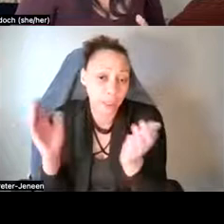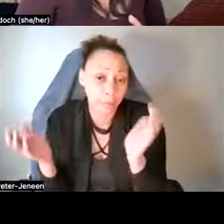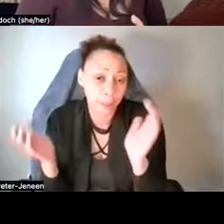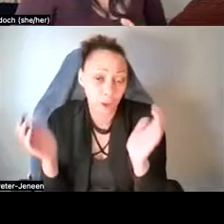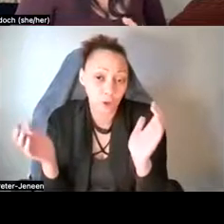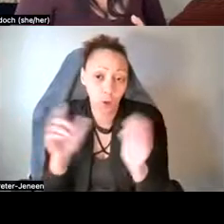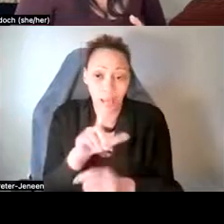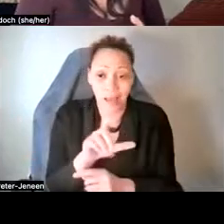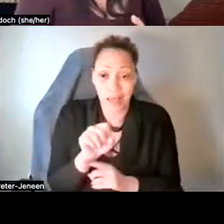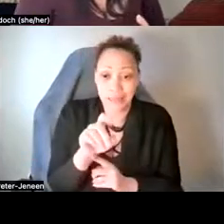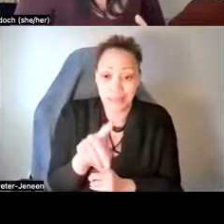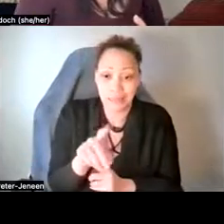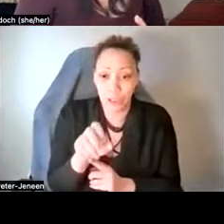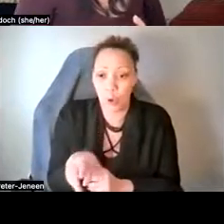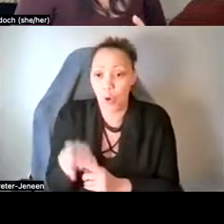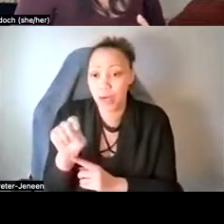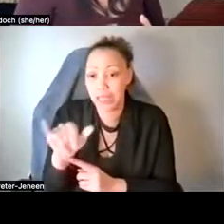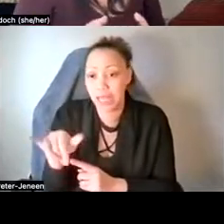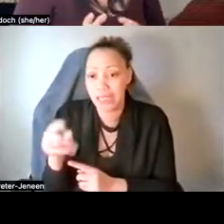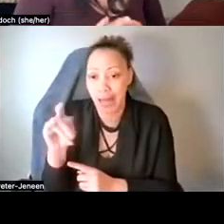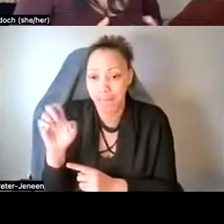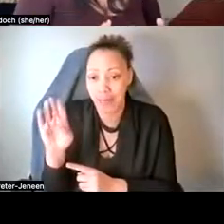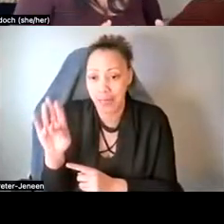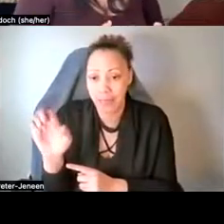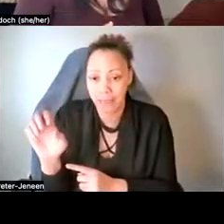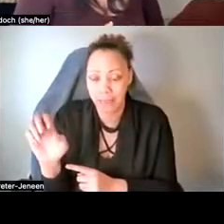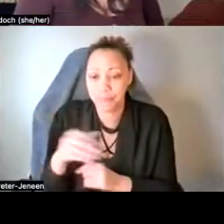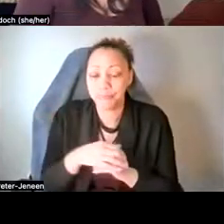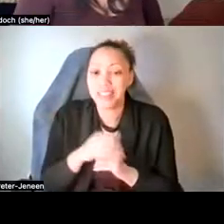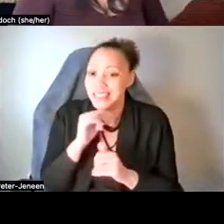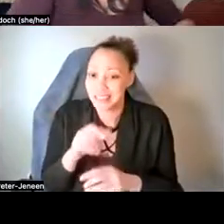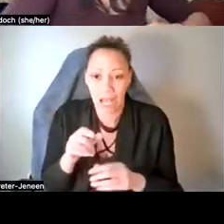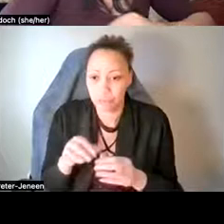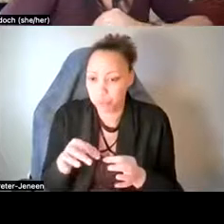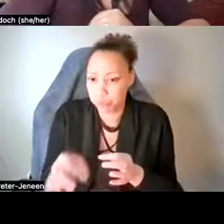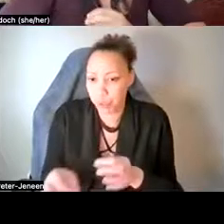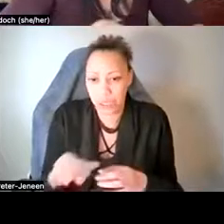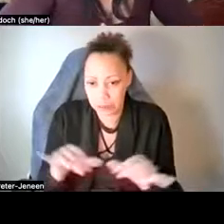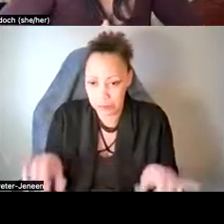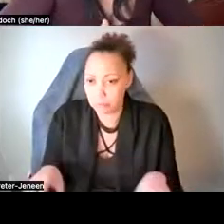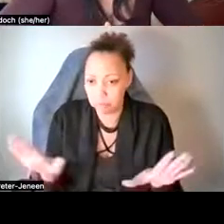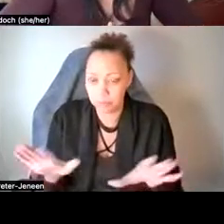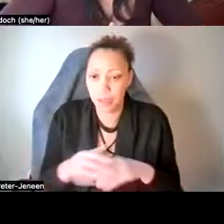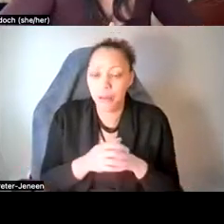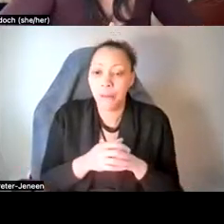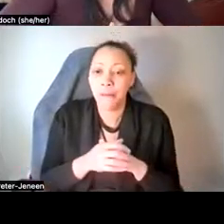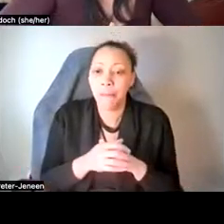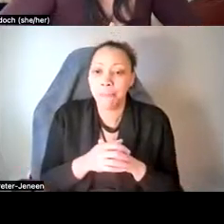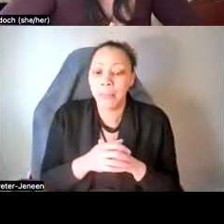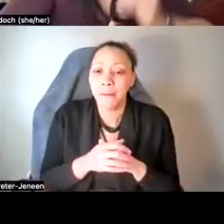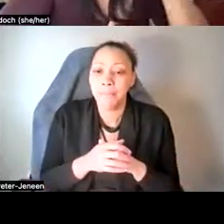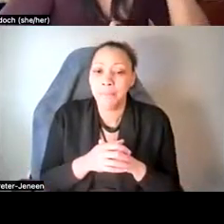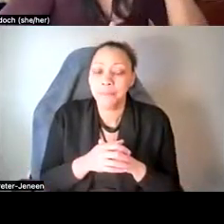LSD or psilocybin. Um, they are not as long-acting as, as LSD, um, but,